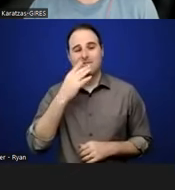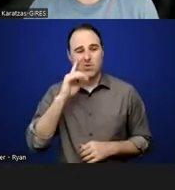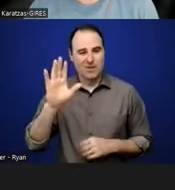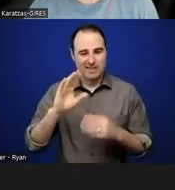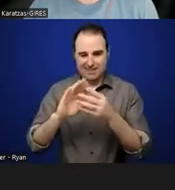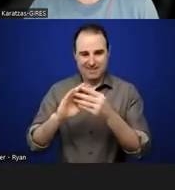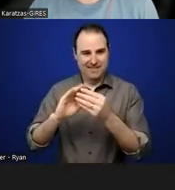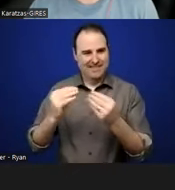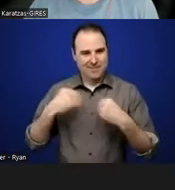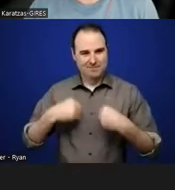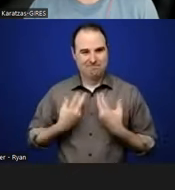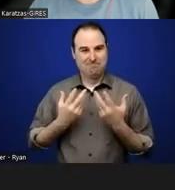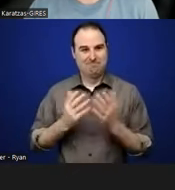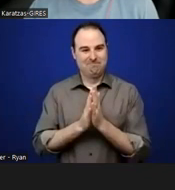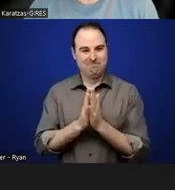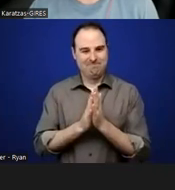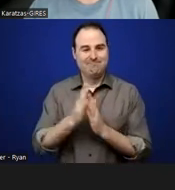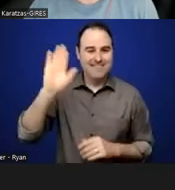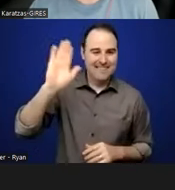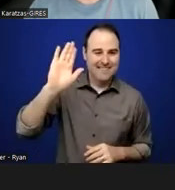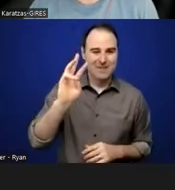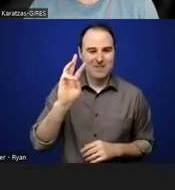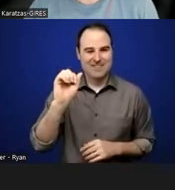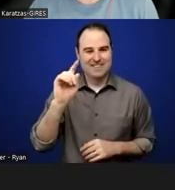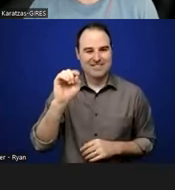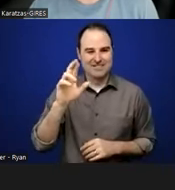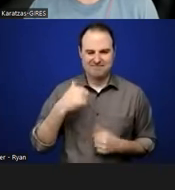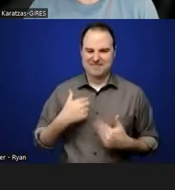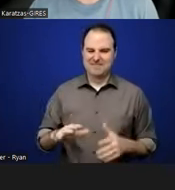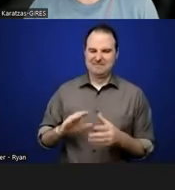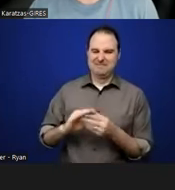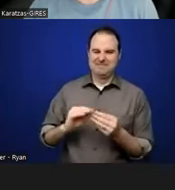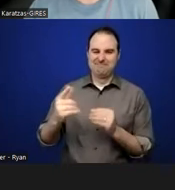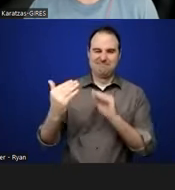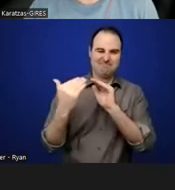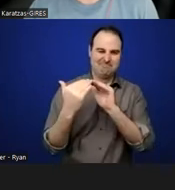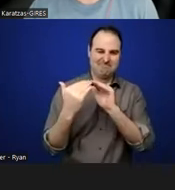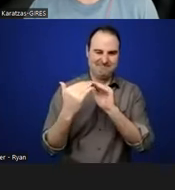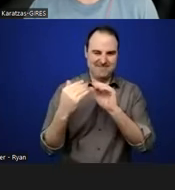words, as always. And I'm hi, Walter. I already said hi to Walter, my colleague from Texas After Bounce.